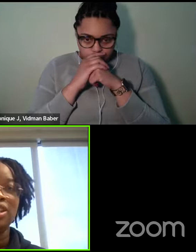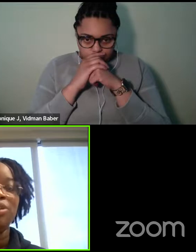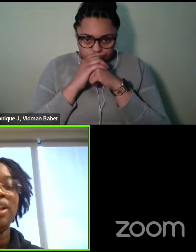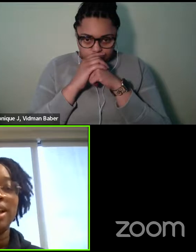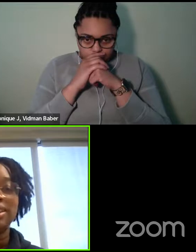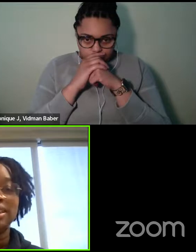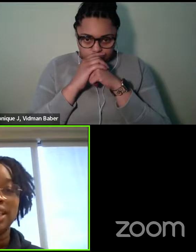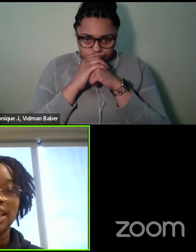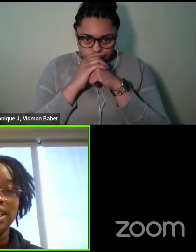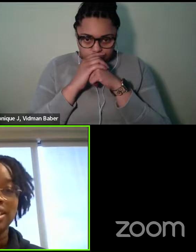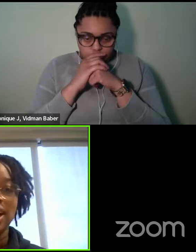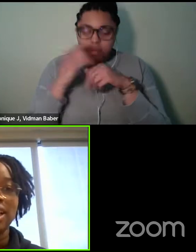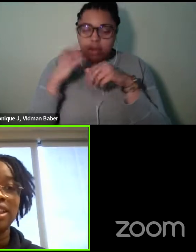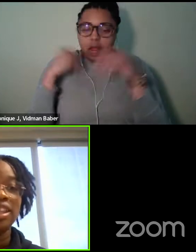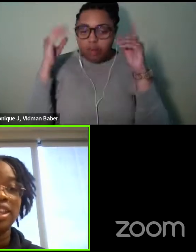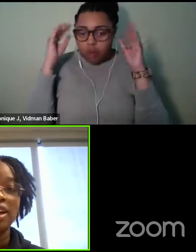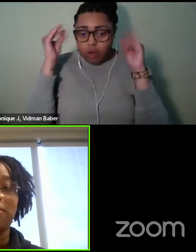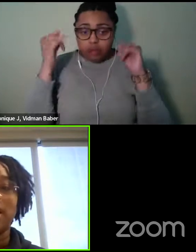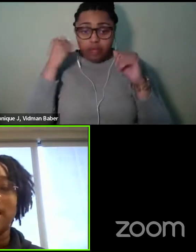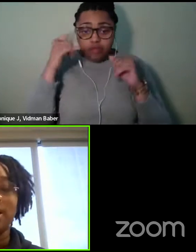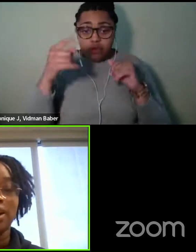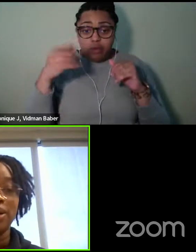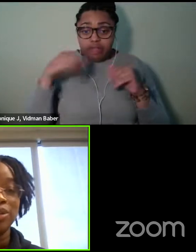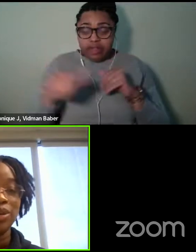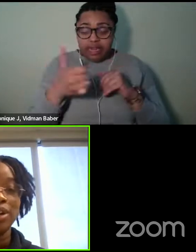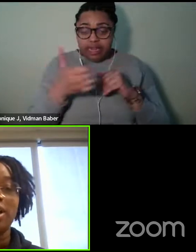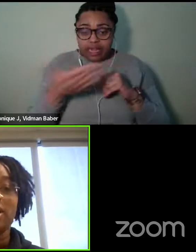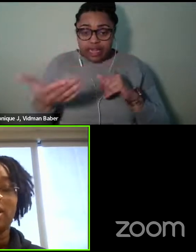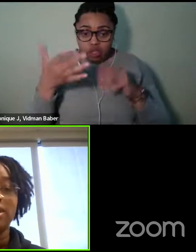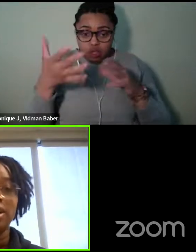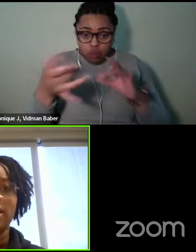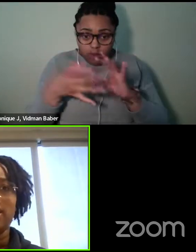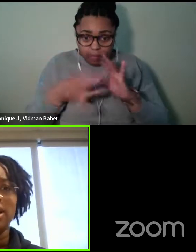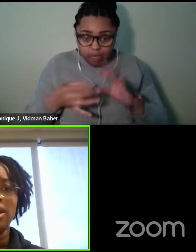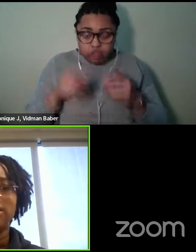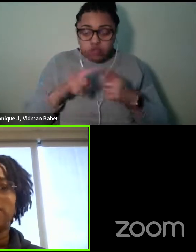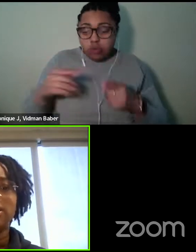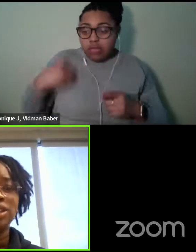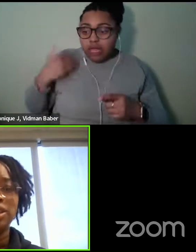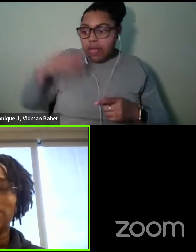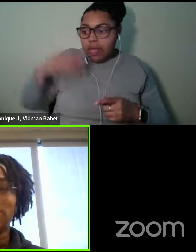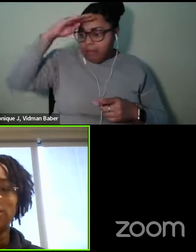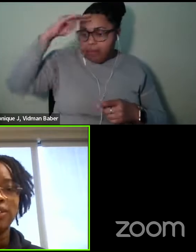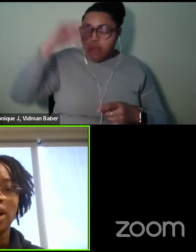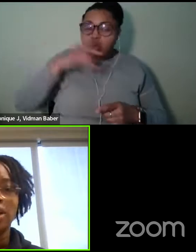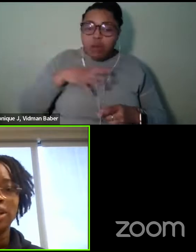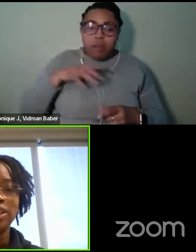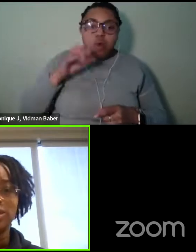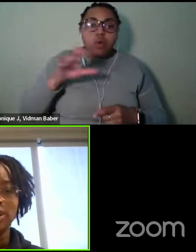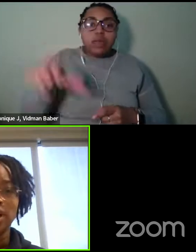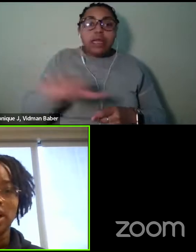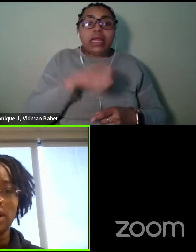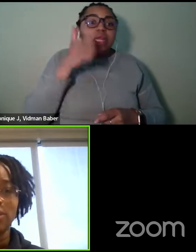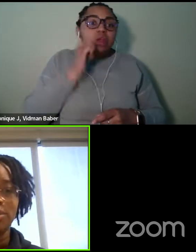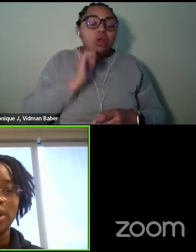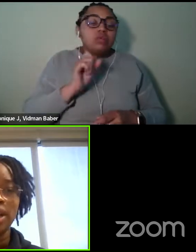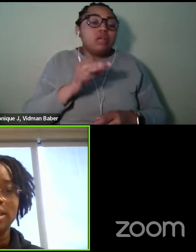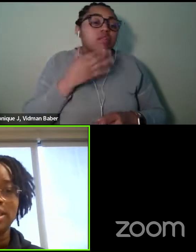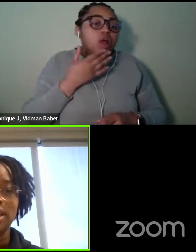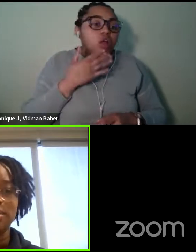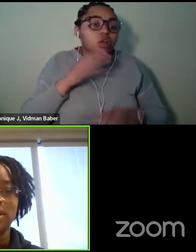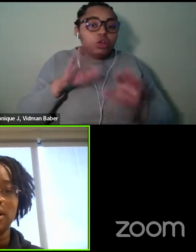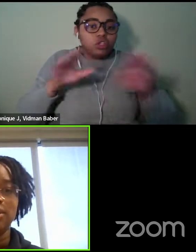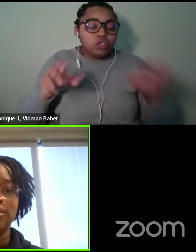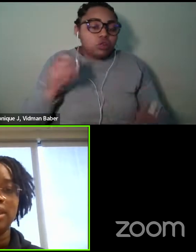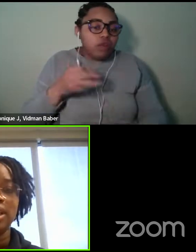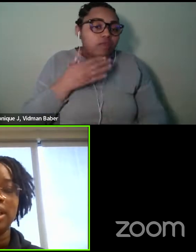anything you would like to say to like the young black girls or the, any girls of color, children of color who may